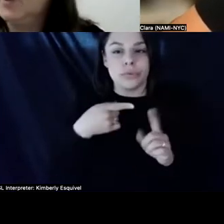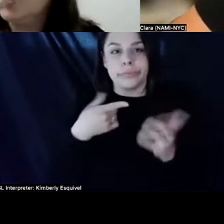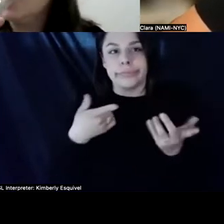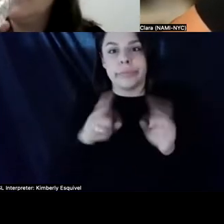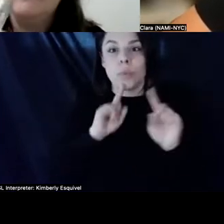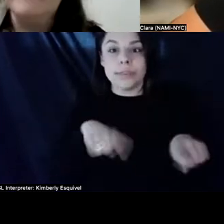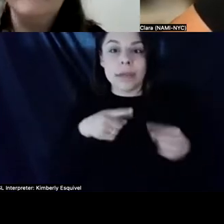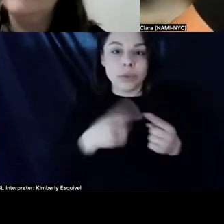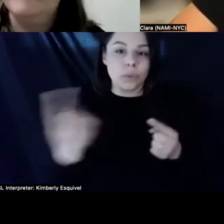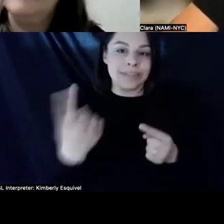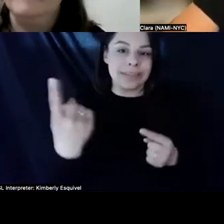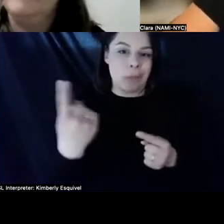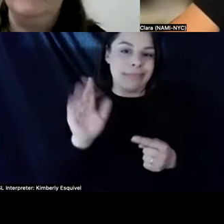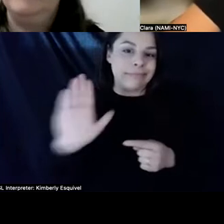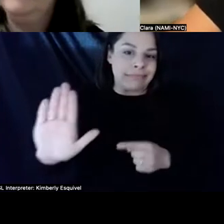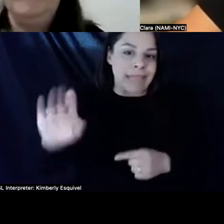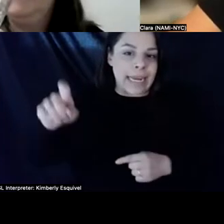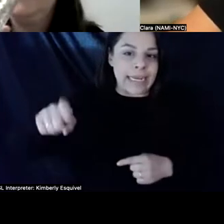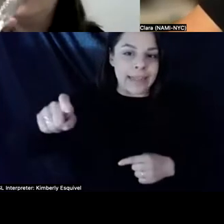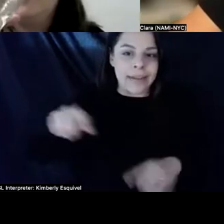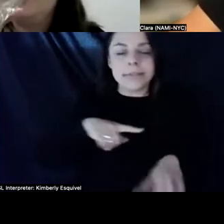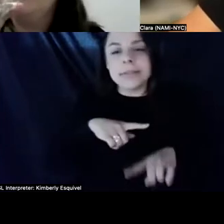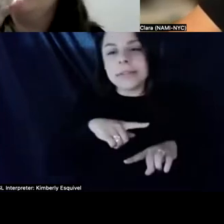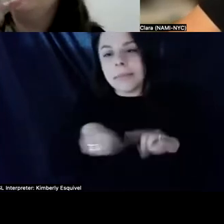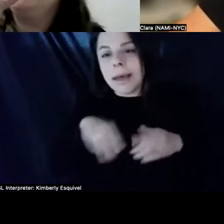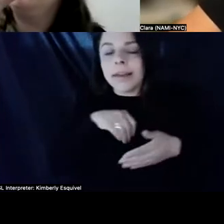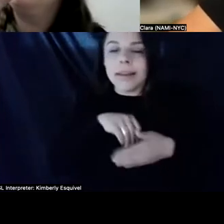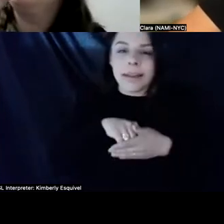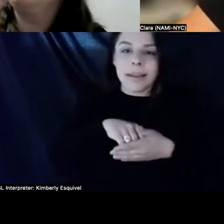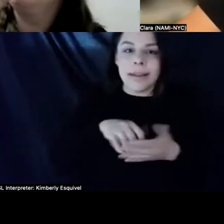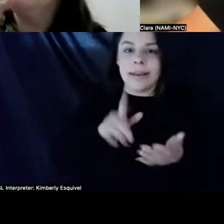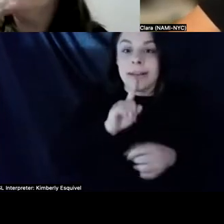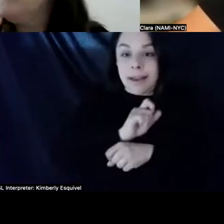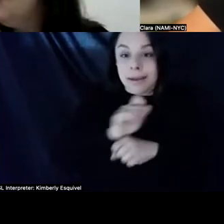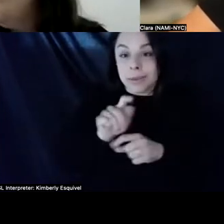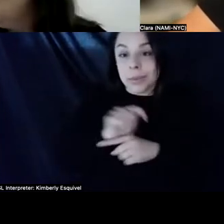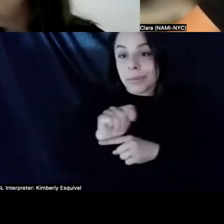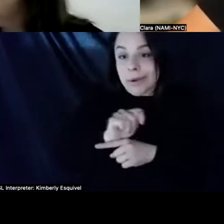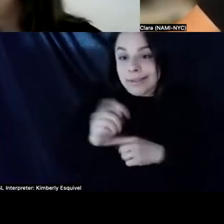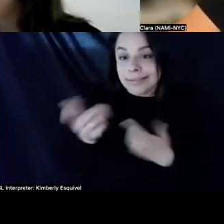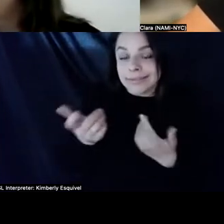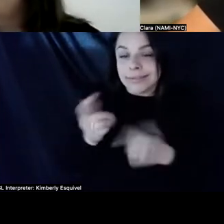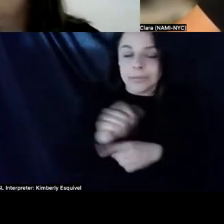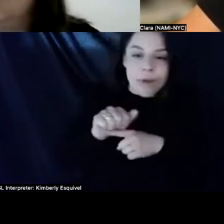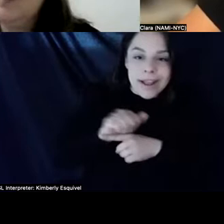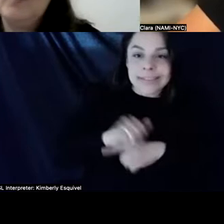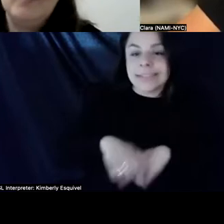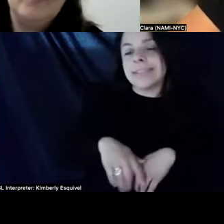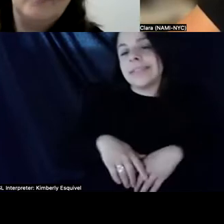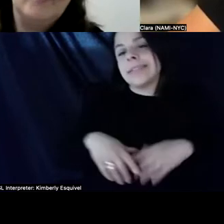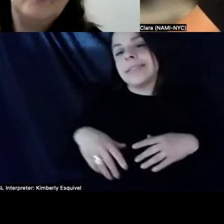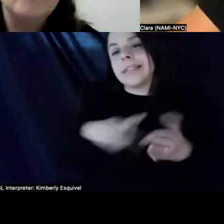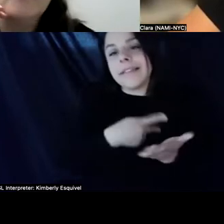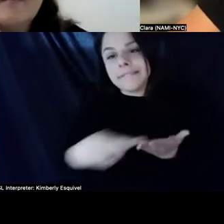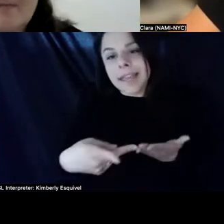needs. Um, but in practice, the, the failure to document what support